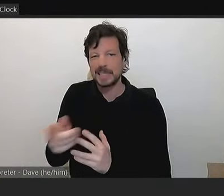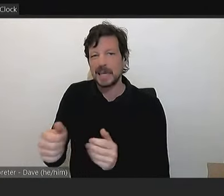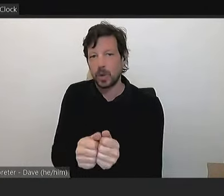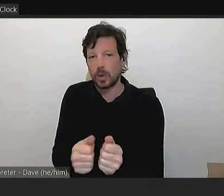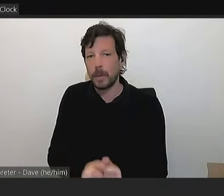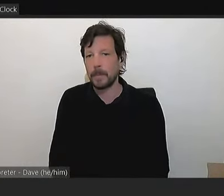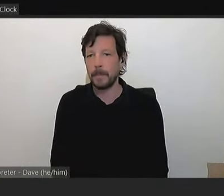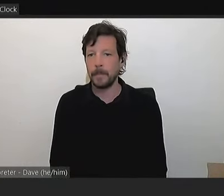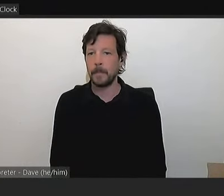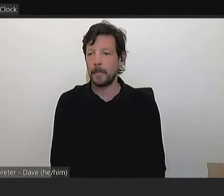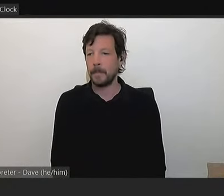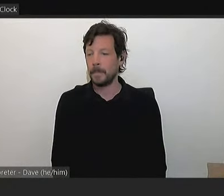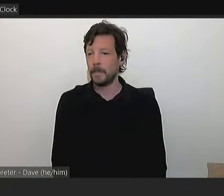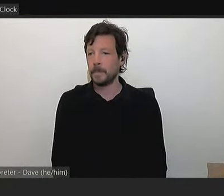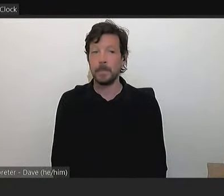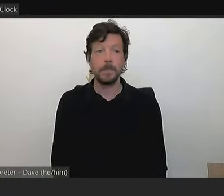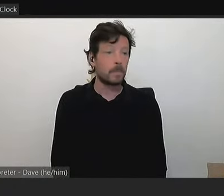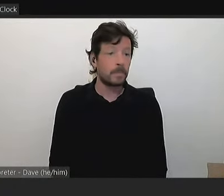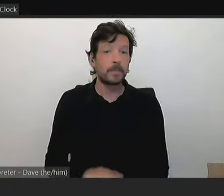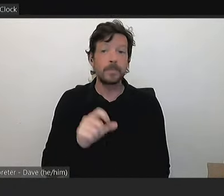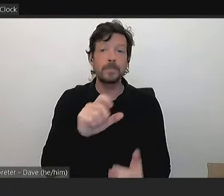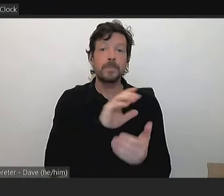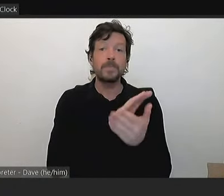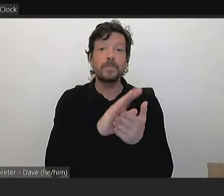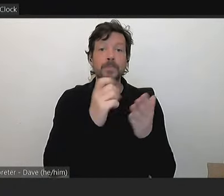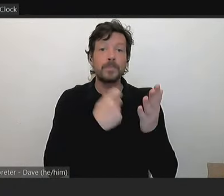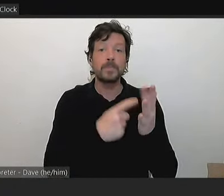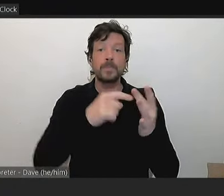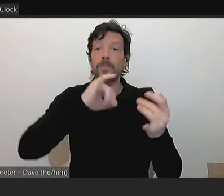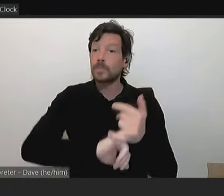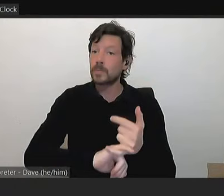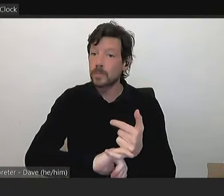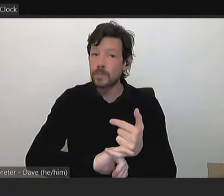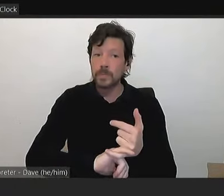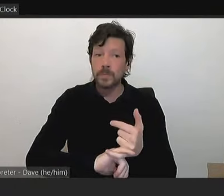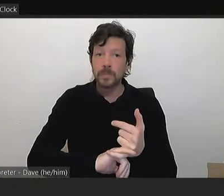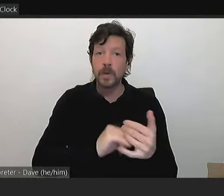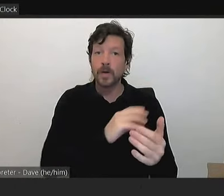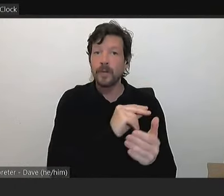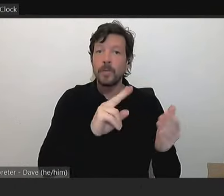Do I have Chris in the gallery this evening? Chris from Northcote?